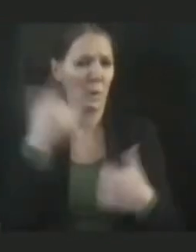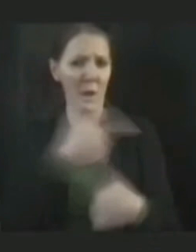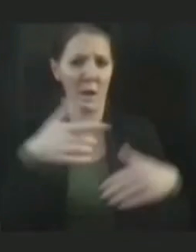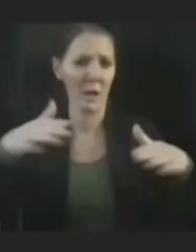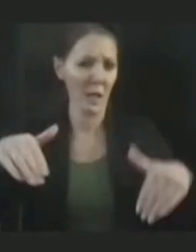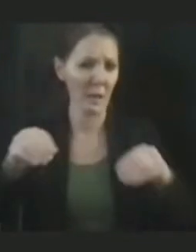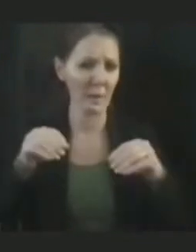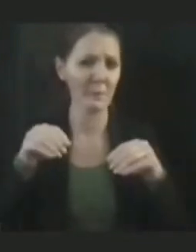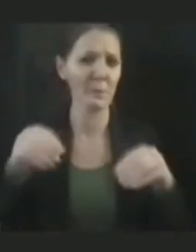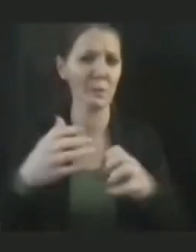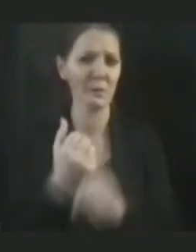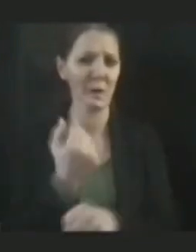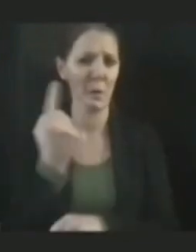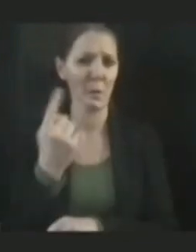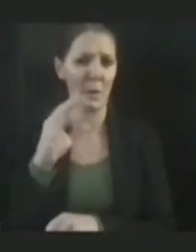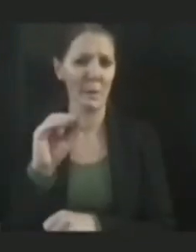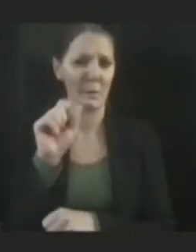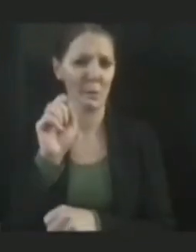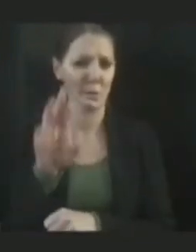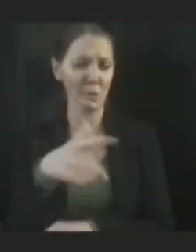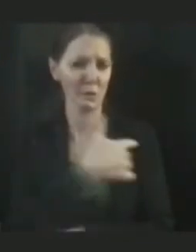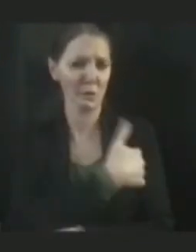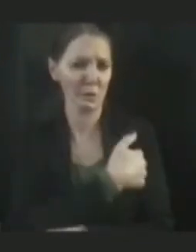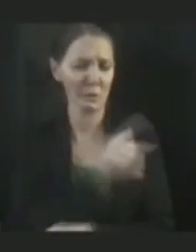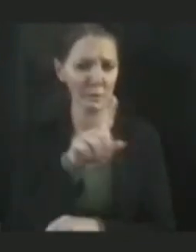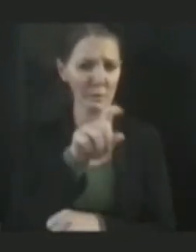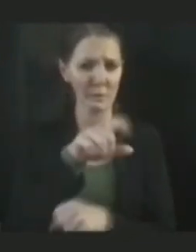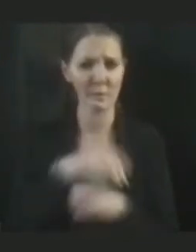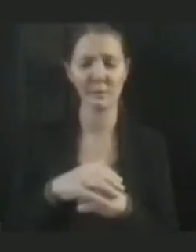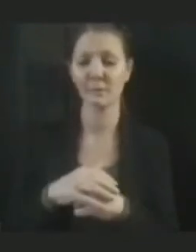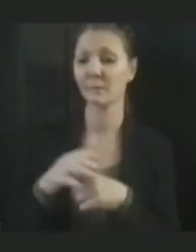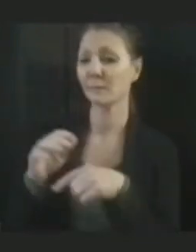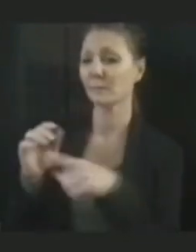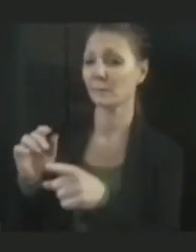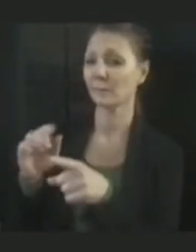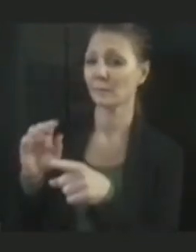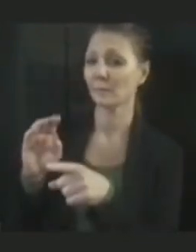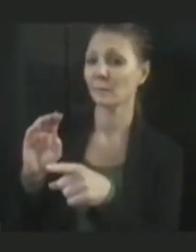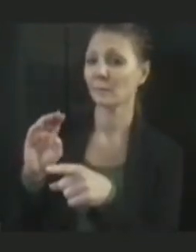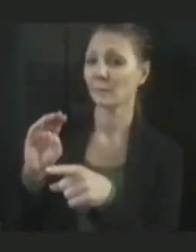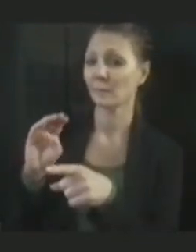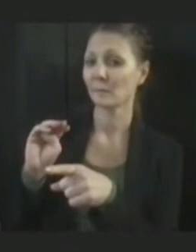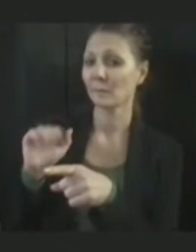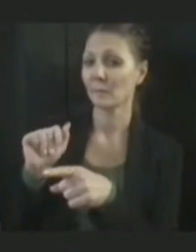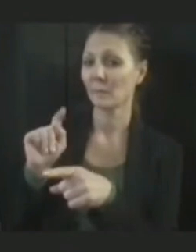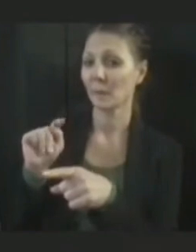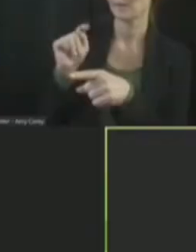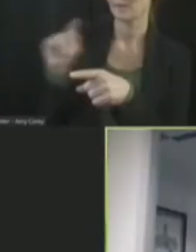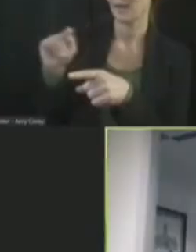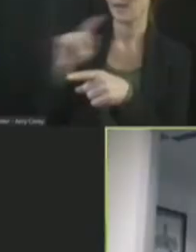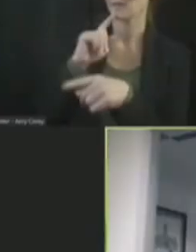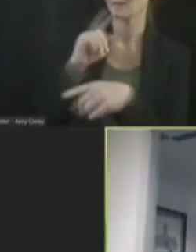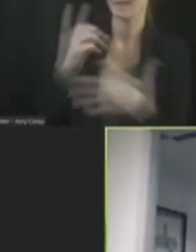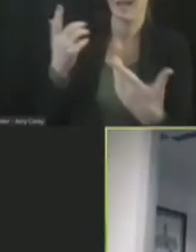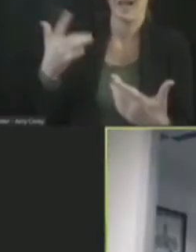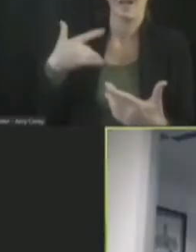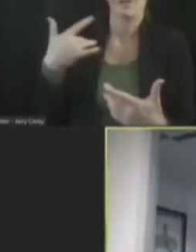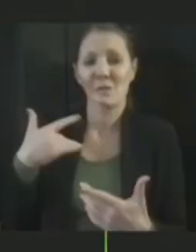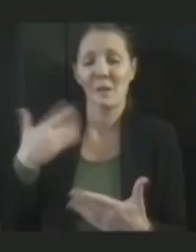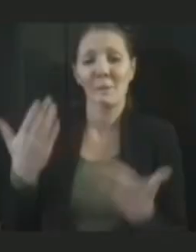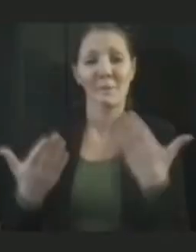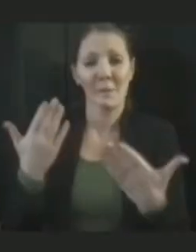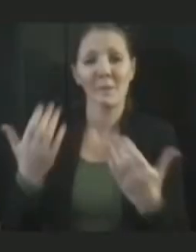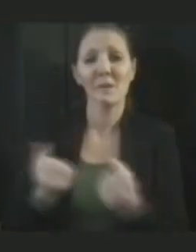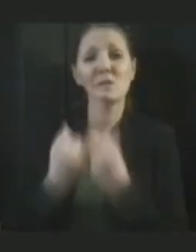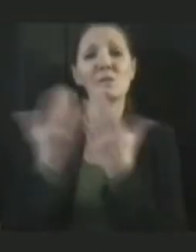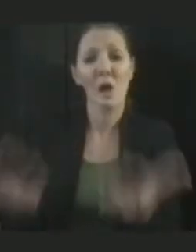I could... Matt, do you have any thought on that? Governor, I think there's an exhaustion factor that's coming